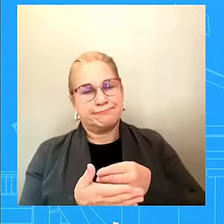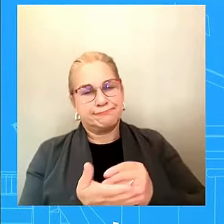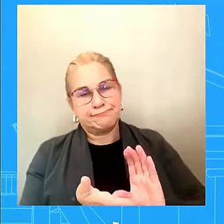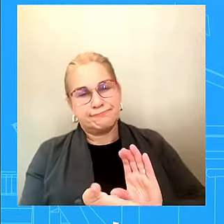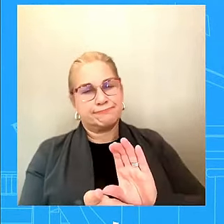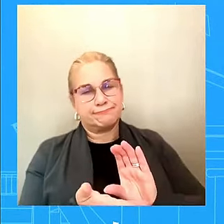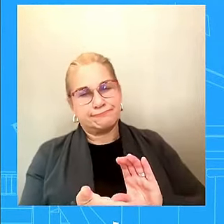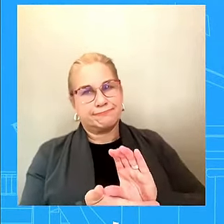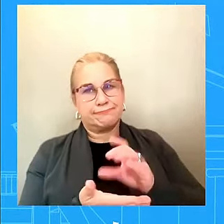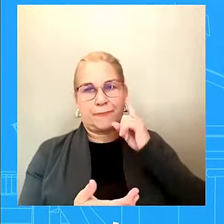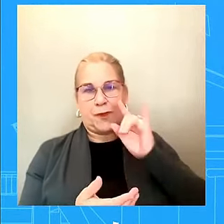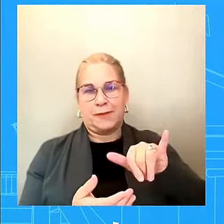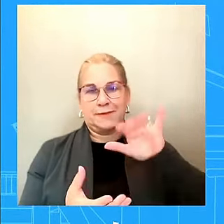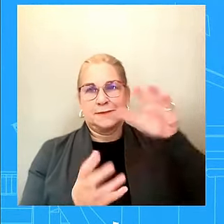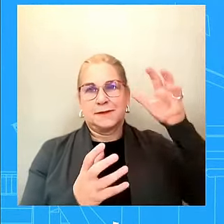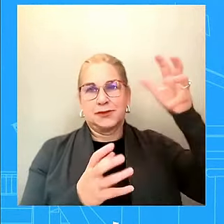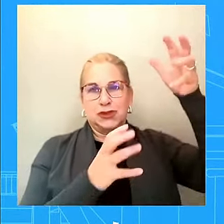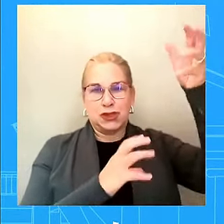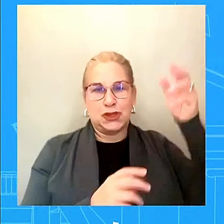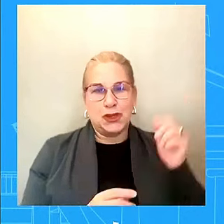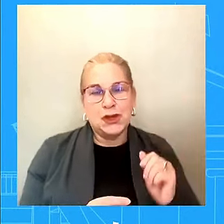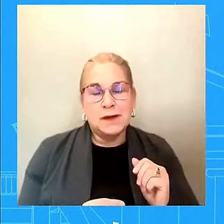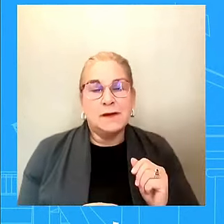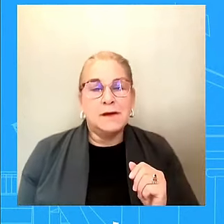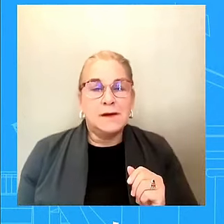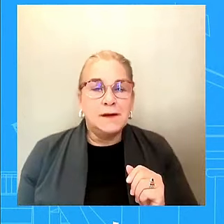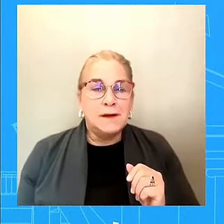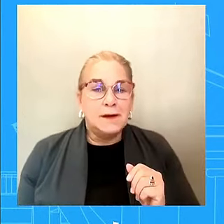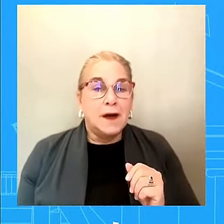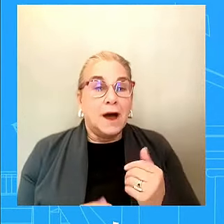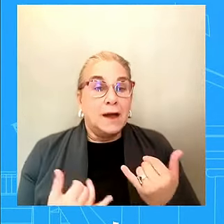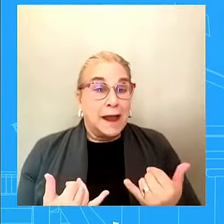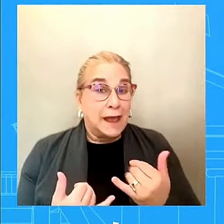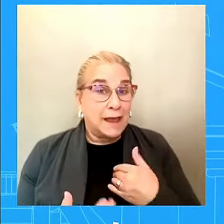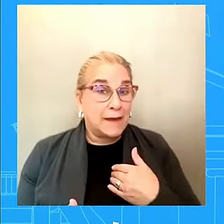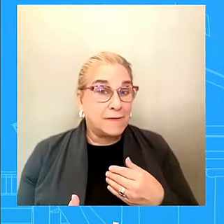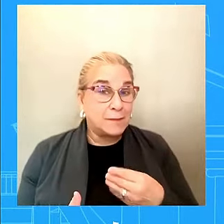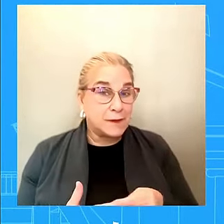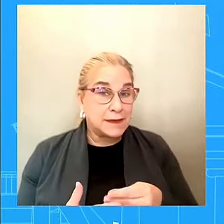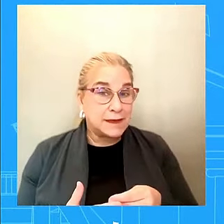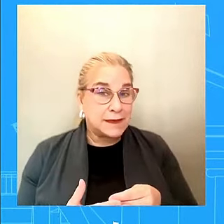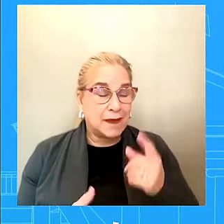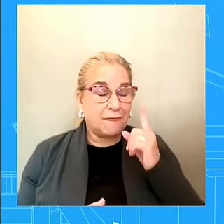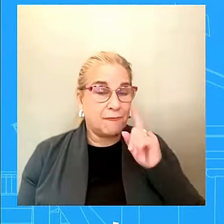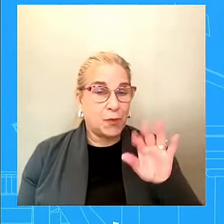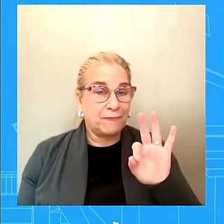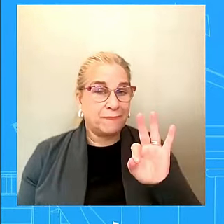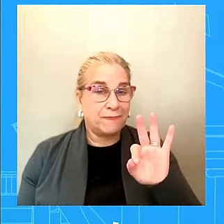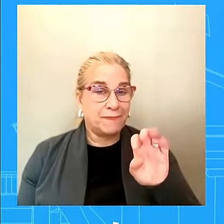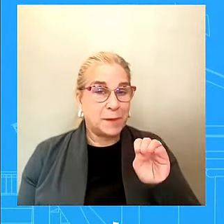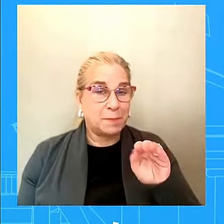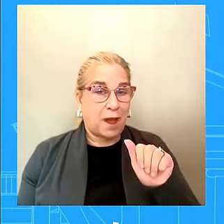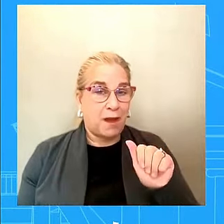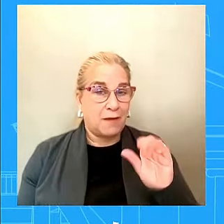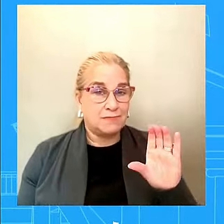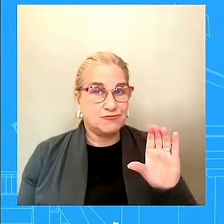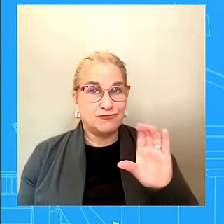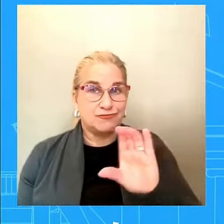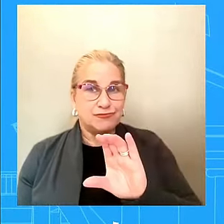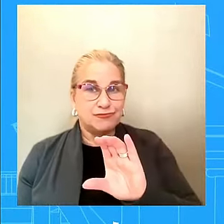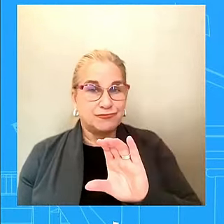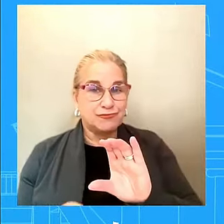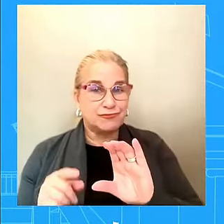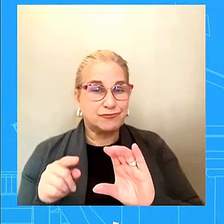fundings right now, uh, to do the work that FEMA needs to do, that this administration needs to do to impacted areas, uh, we know that